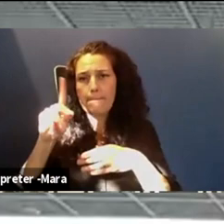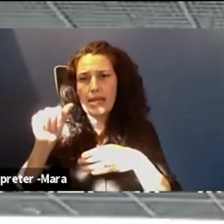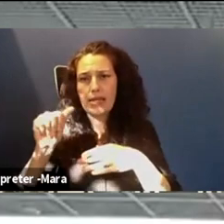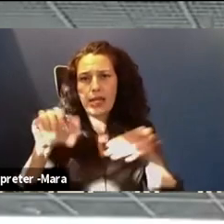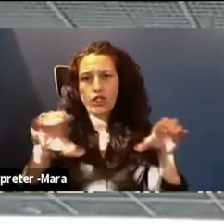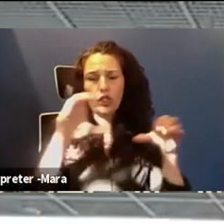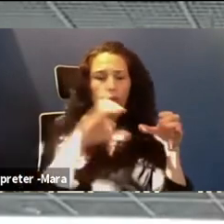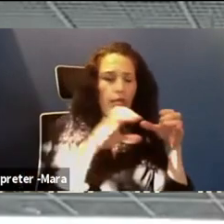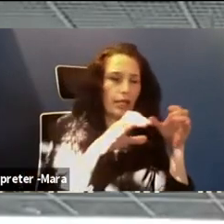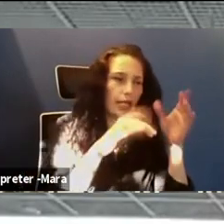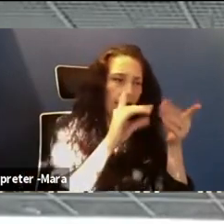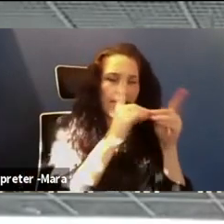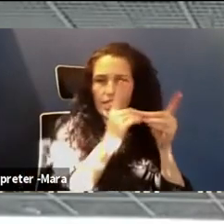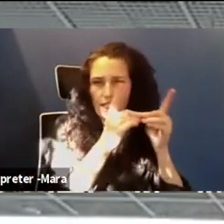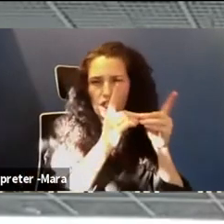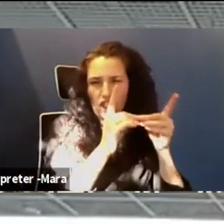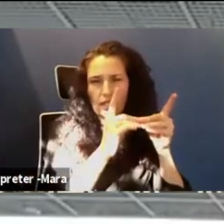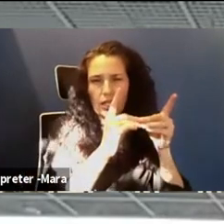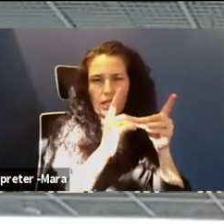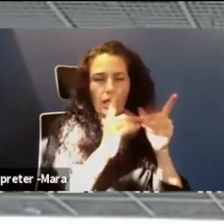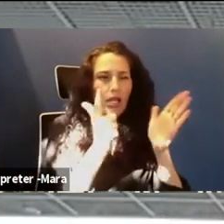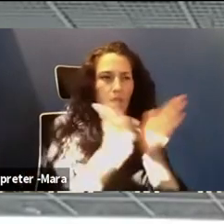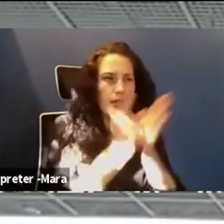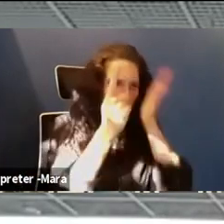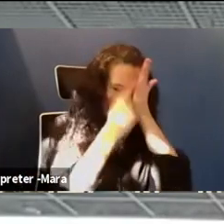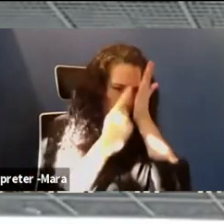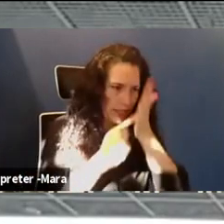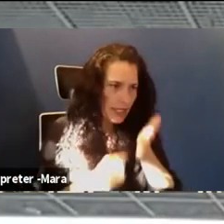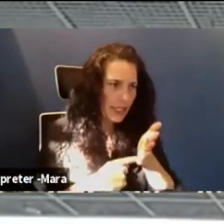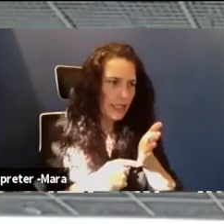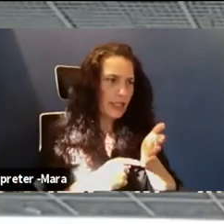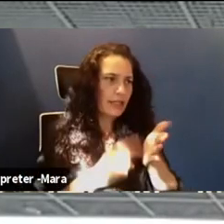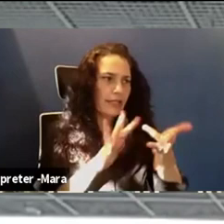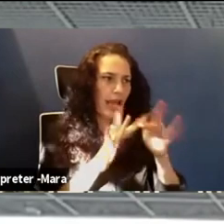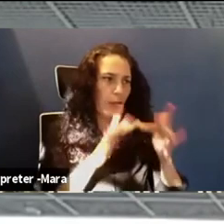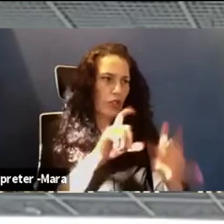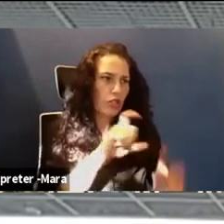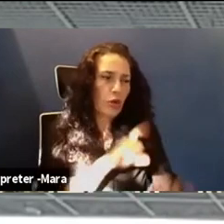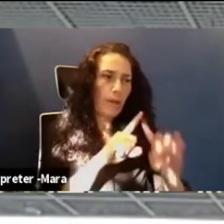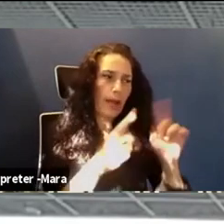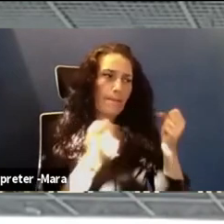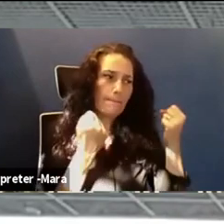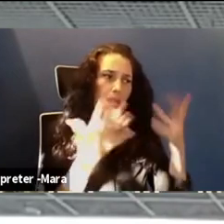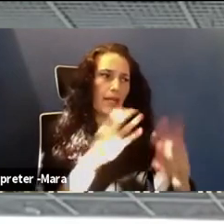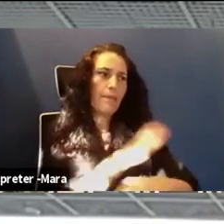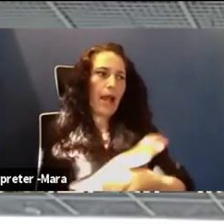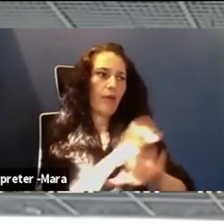and cybersecurity, but I have a lot of very powerful members, mentors across the country that are just phenomenal.